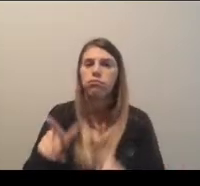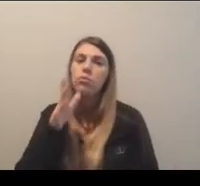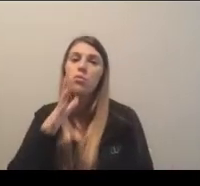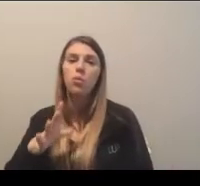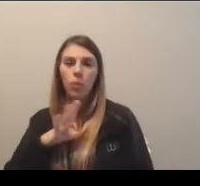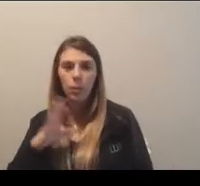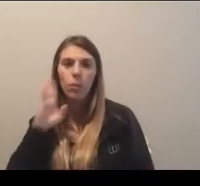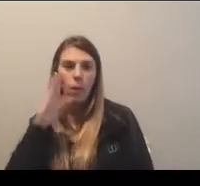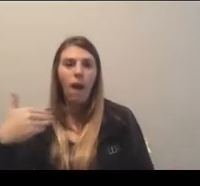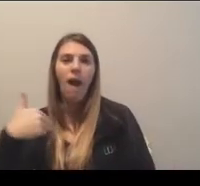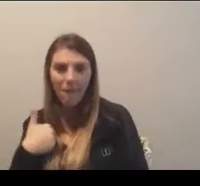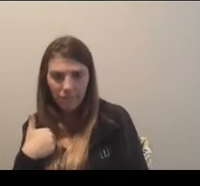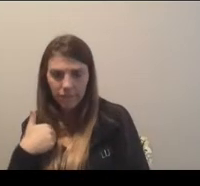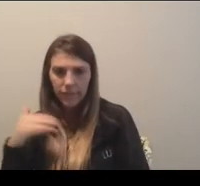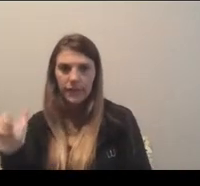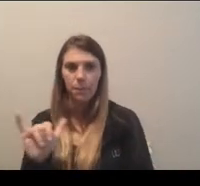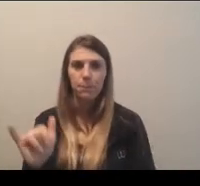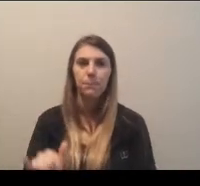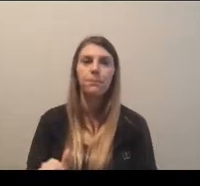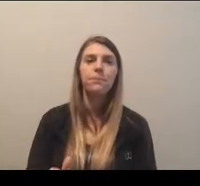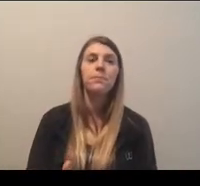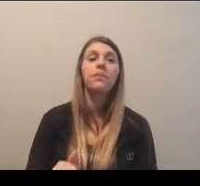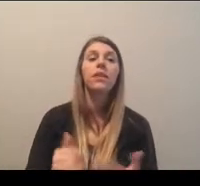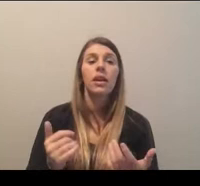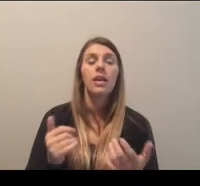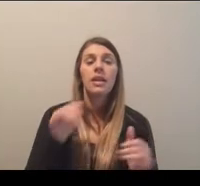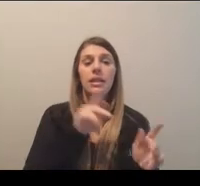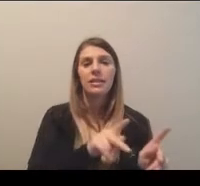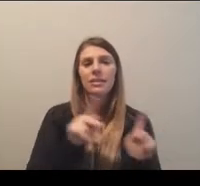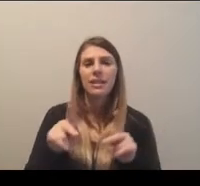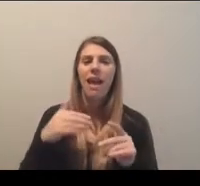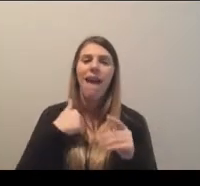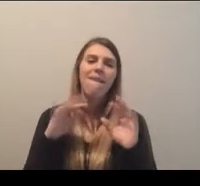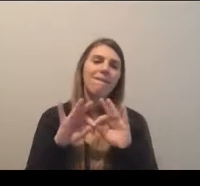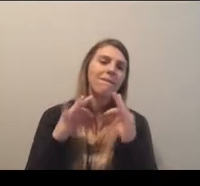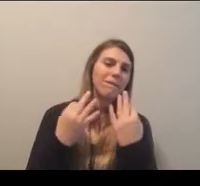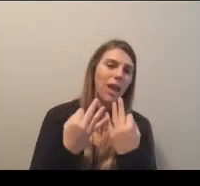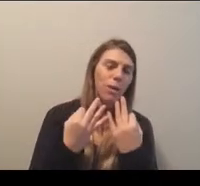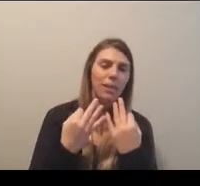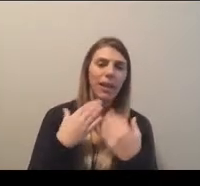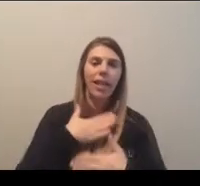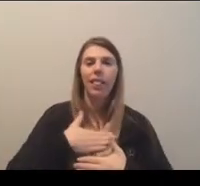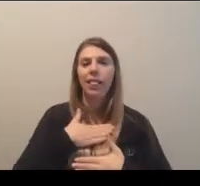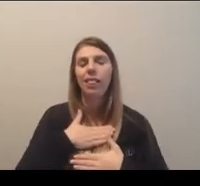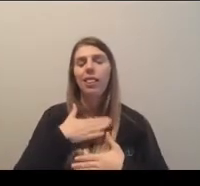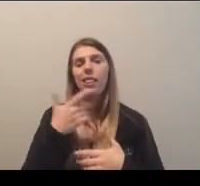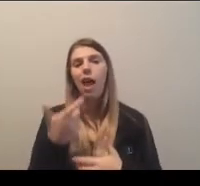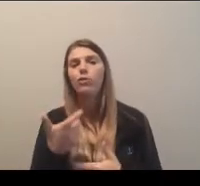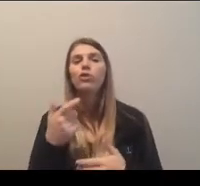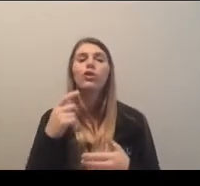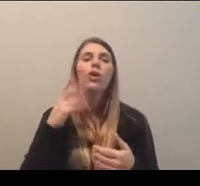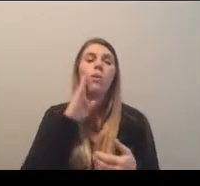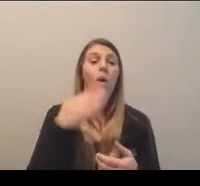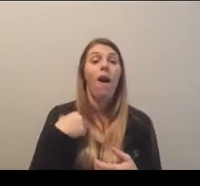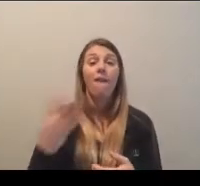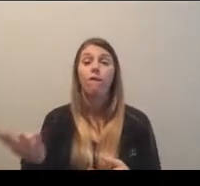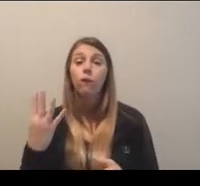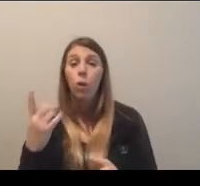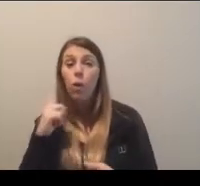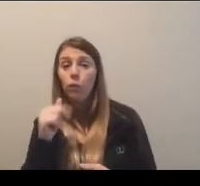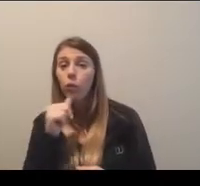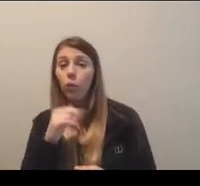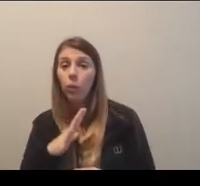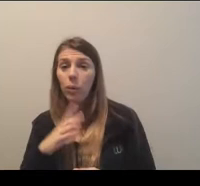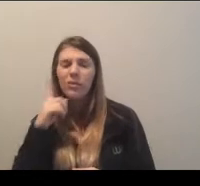student-athletes will have that. Similarly, there are family lounges. Those are also, there will be four of those on the women's side for the friends and